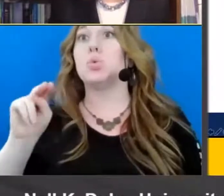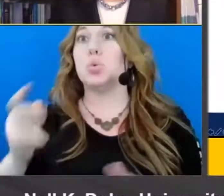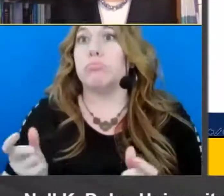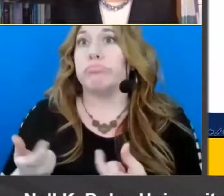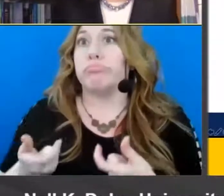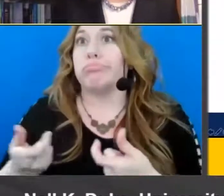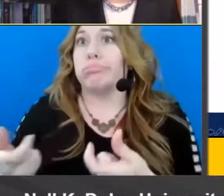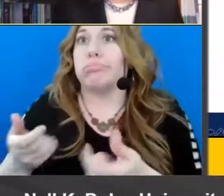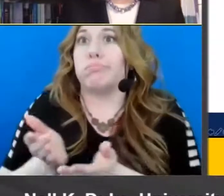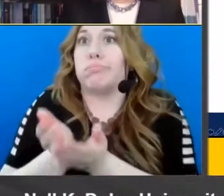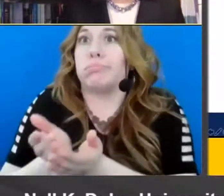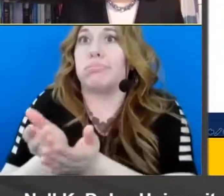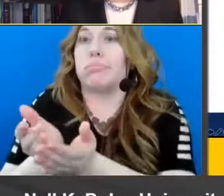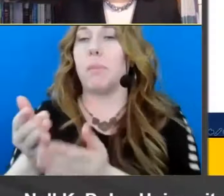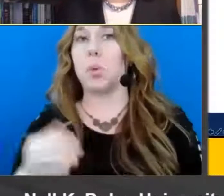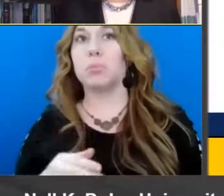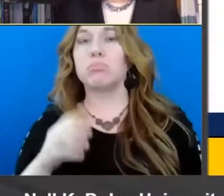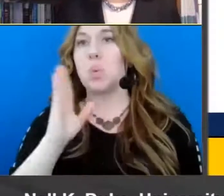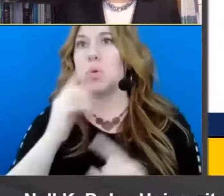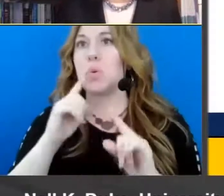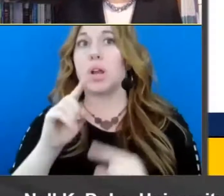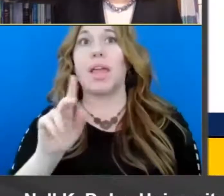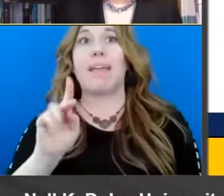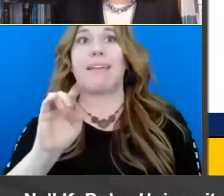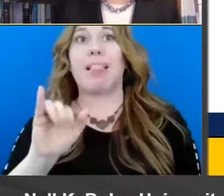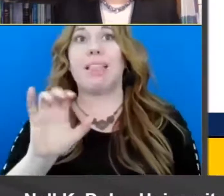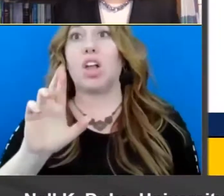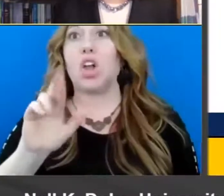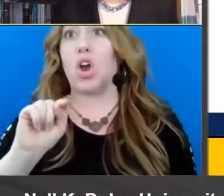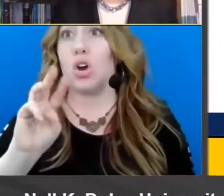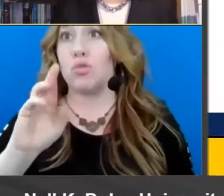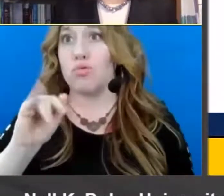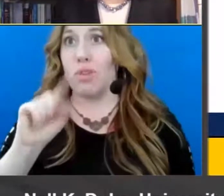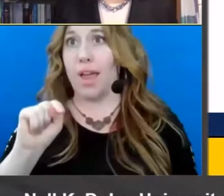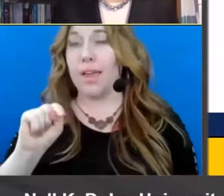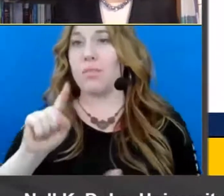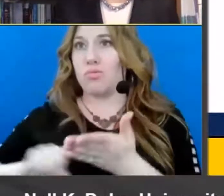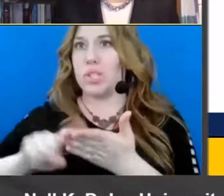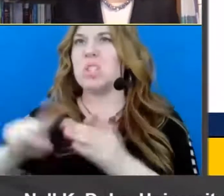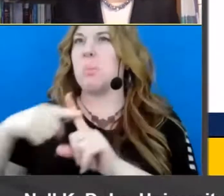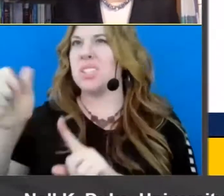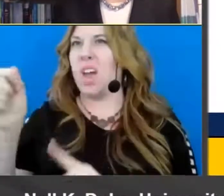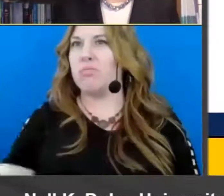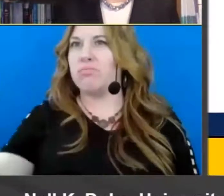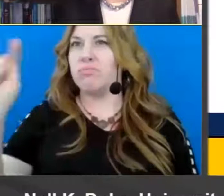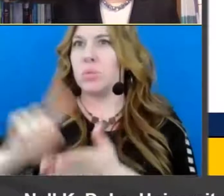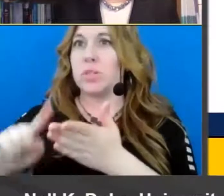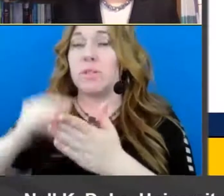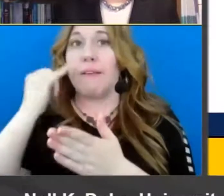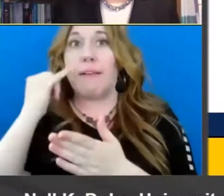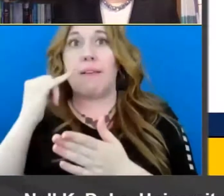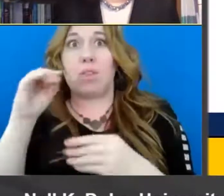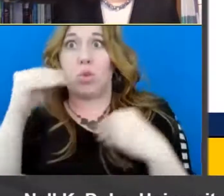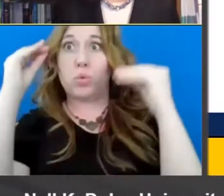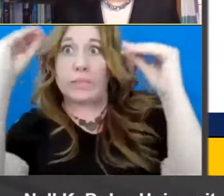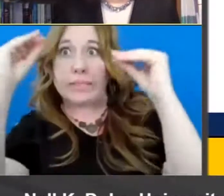so what research um by kelly cartwright and others has found um is that if you uh train or provide instruction